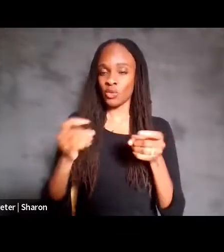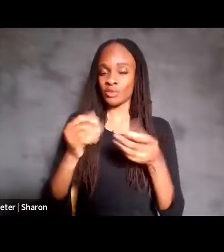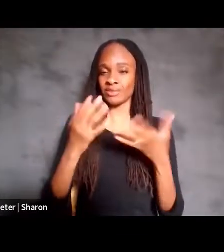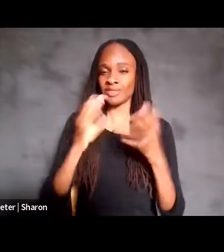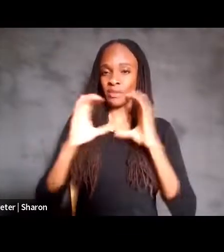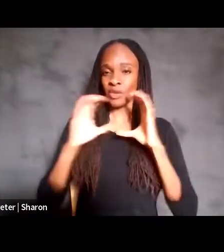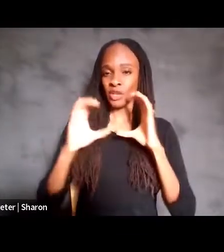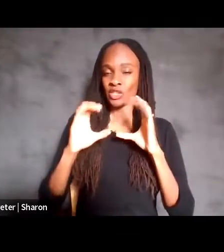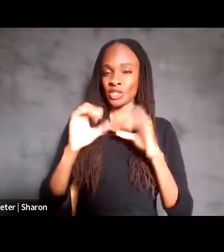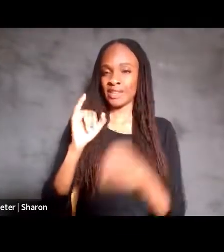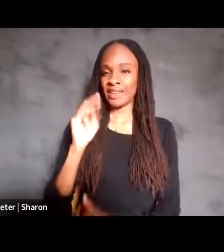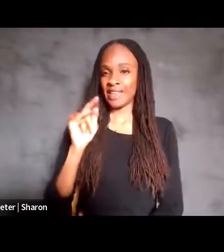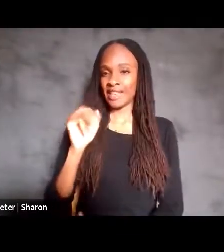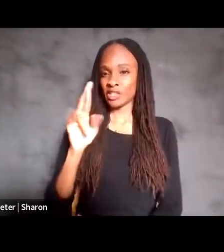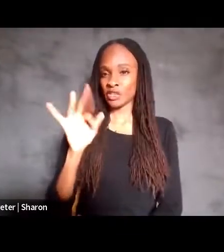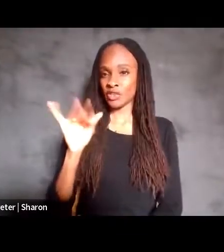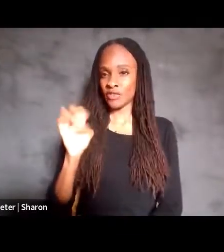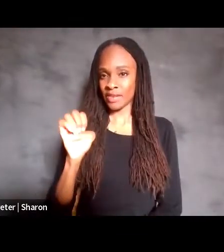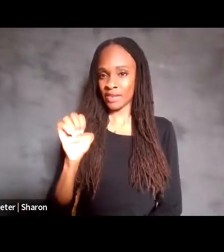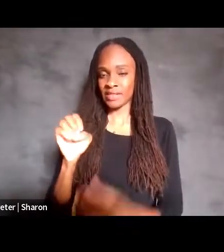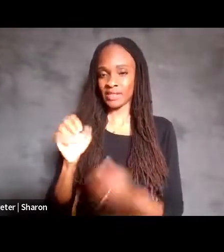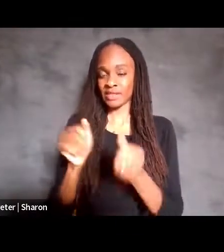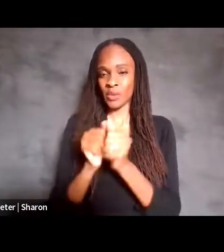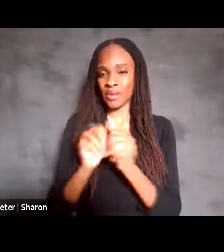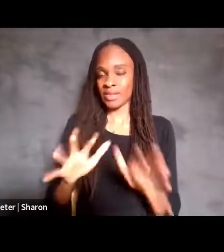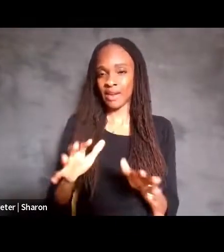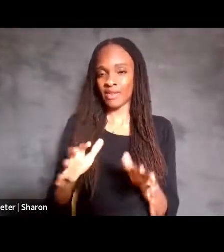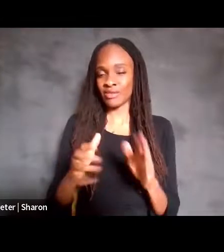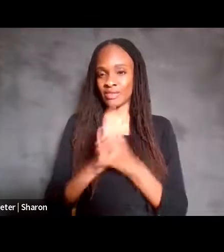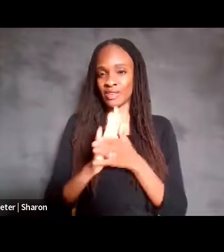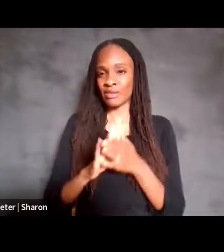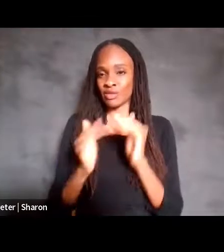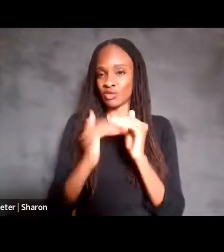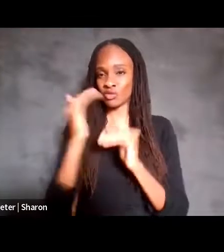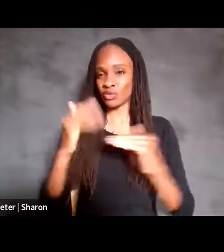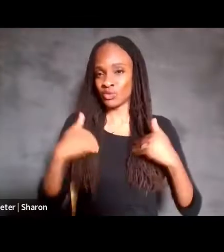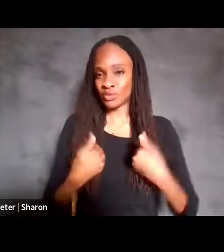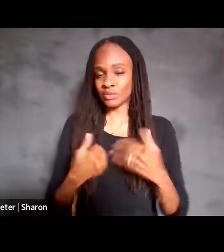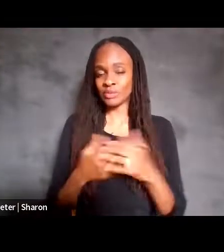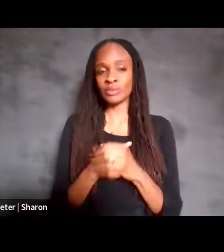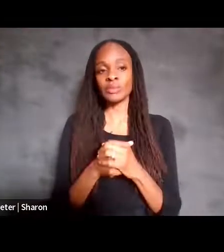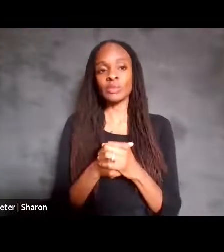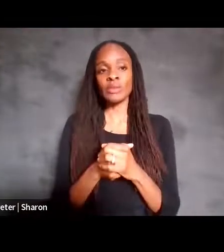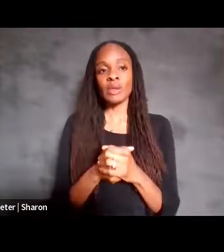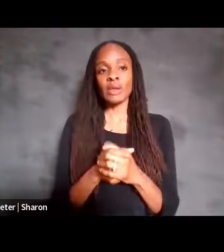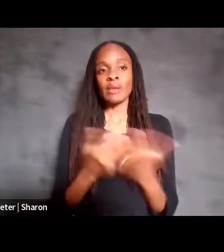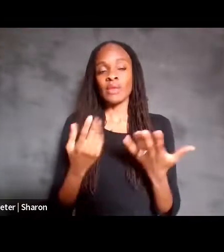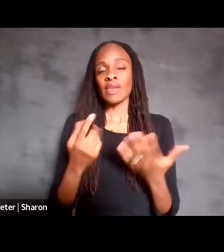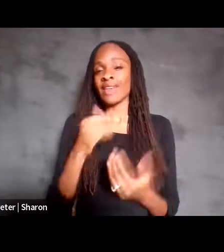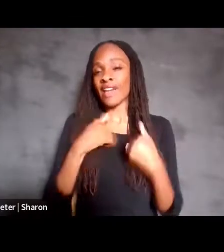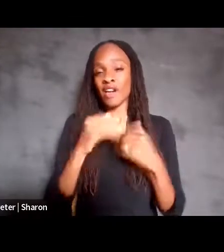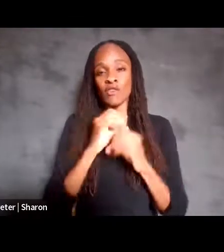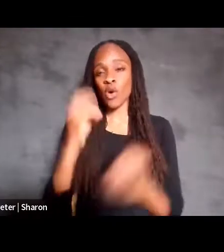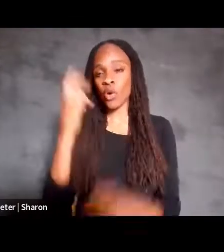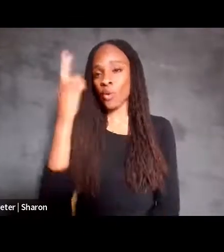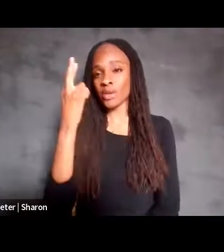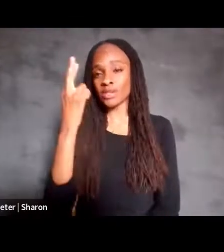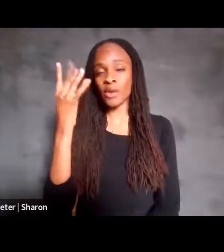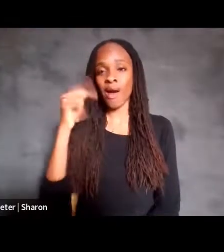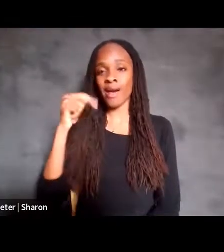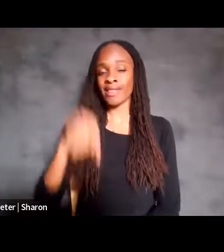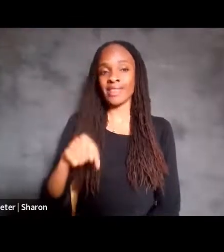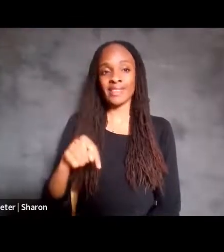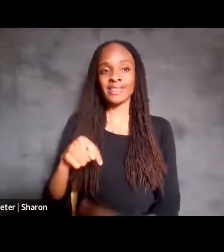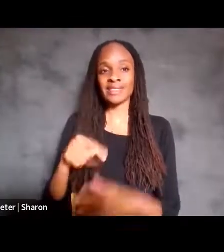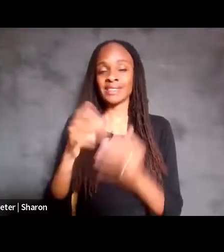fatiguing. And then just one other minor point is we hope to get to a point. There's no reason this technology needs to rely on